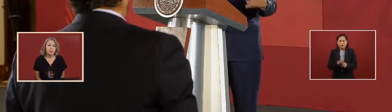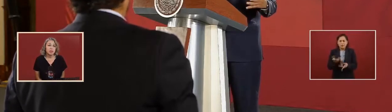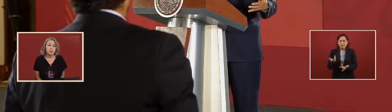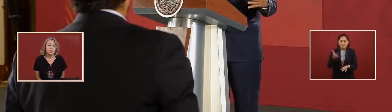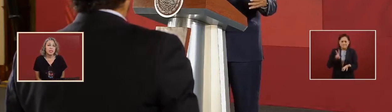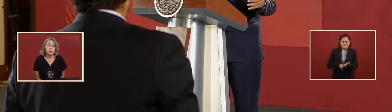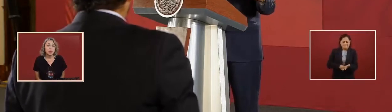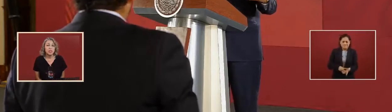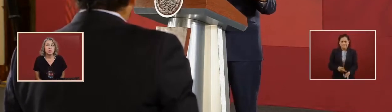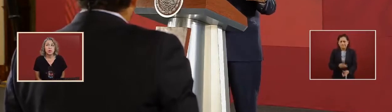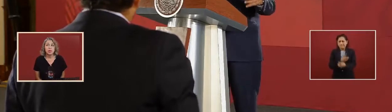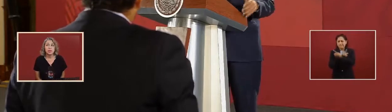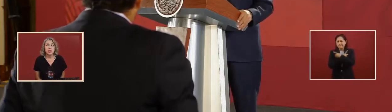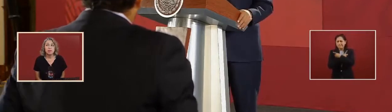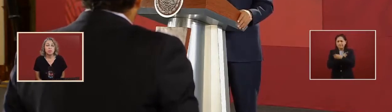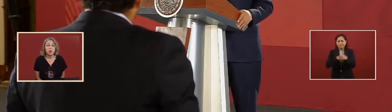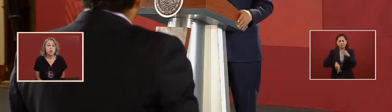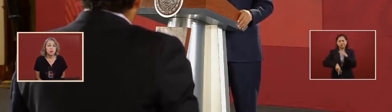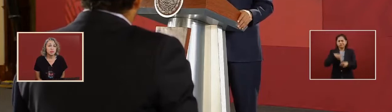morals.